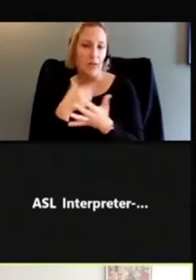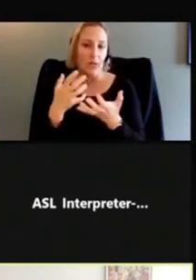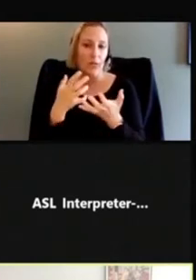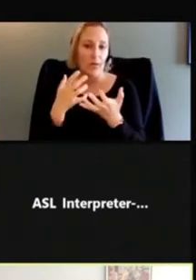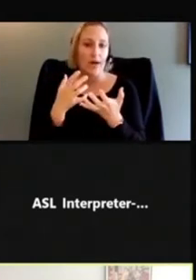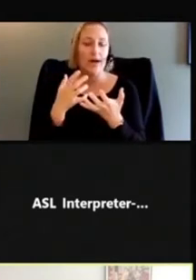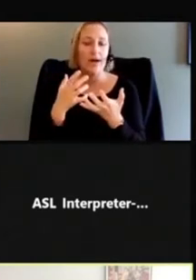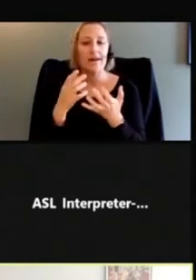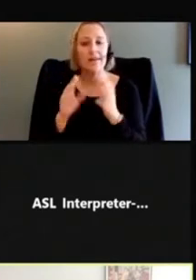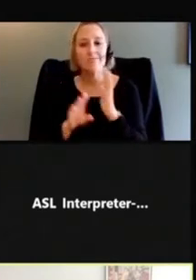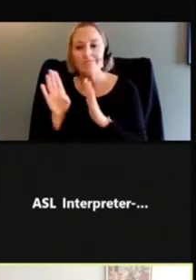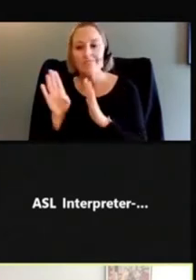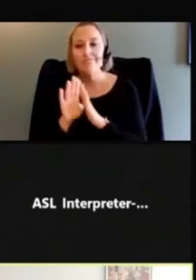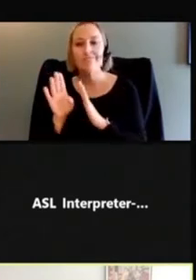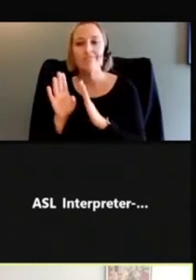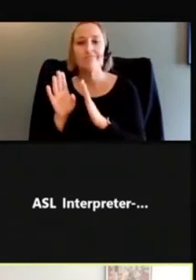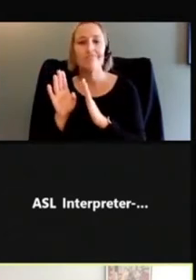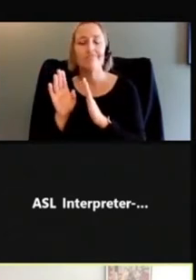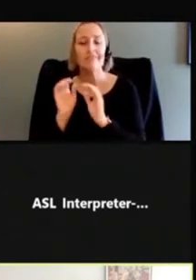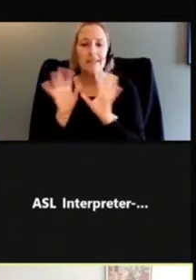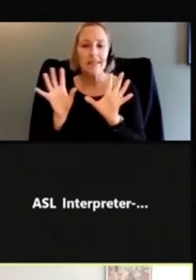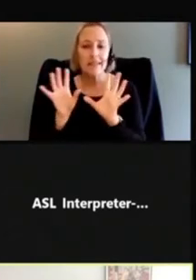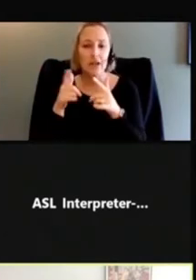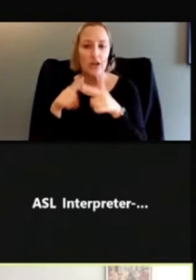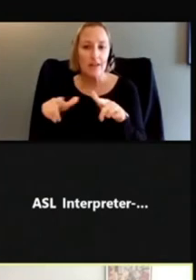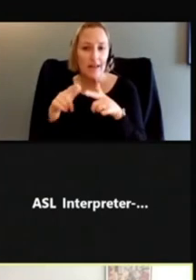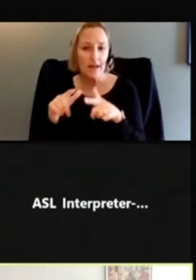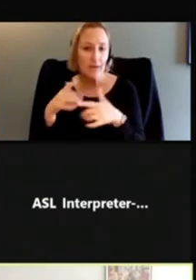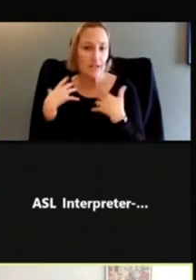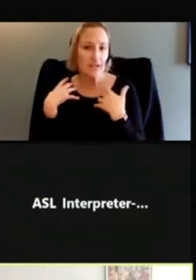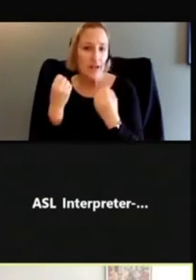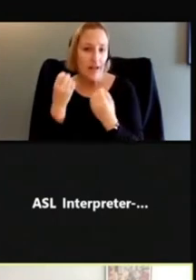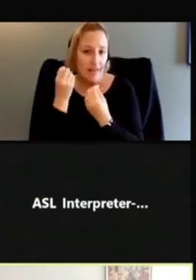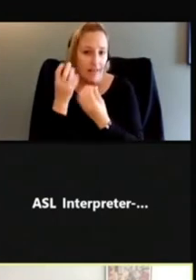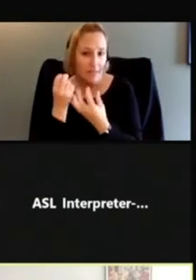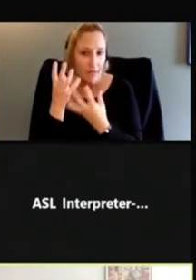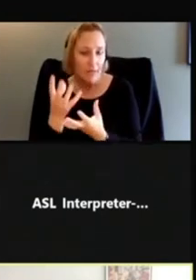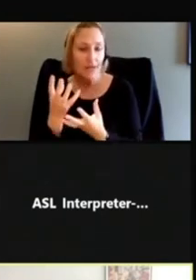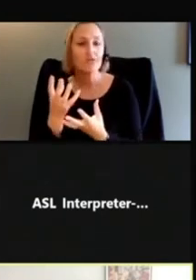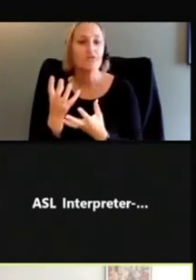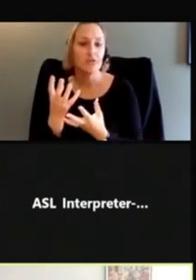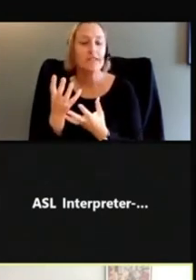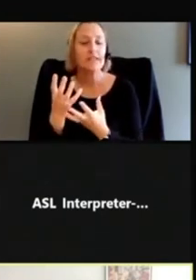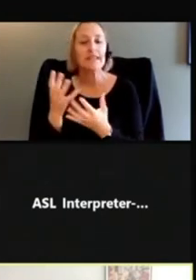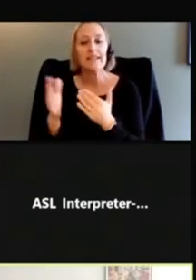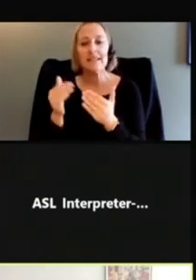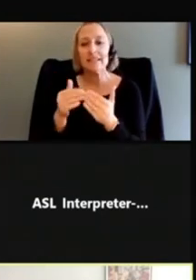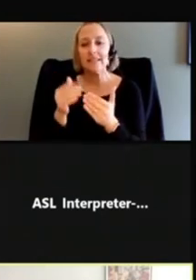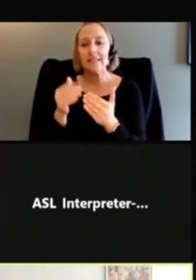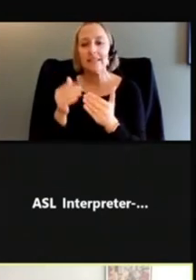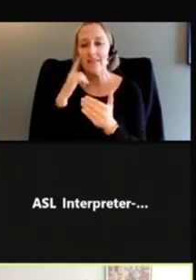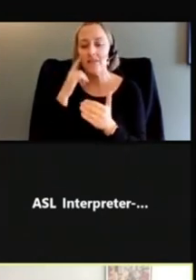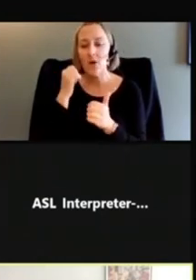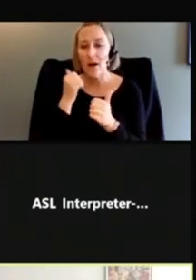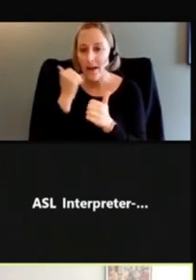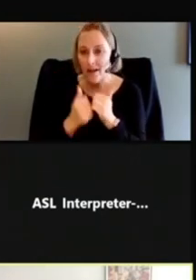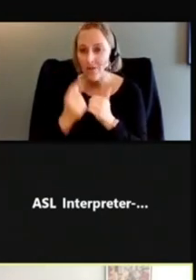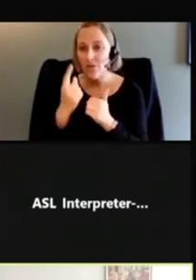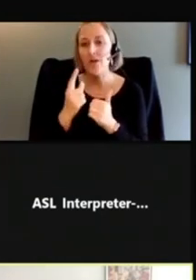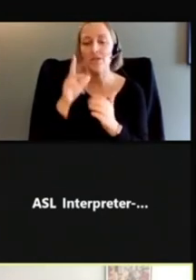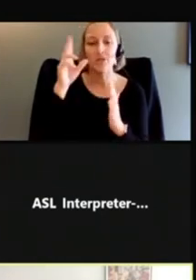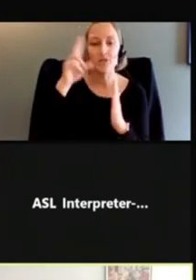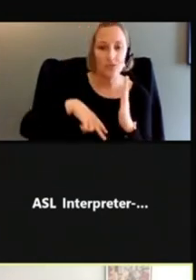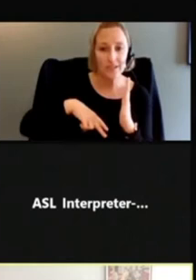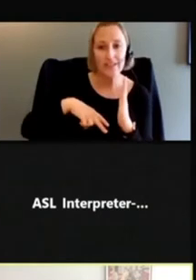language health communication and creating health information that is easy for everyone to read and understand.